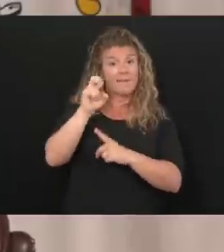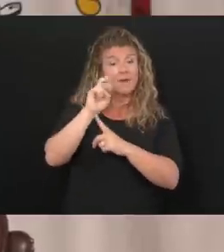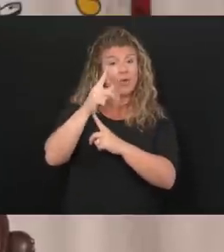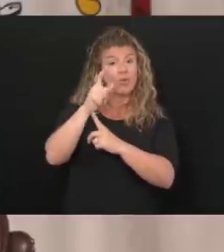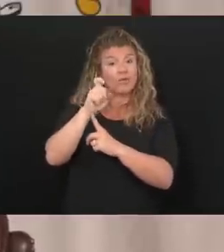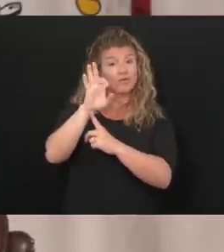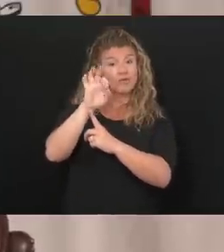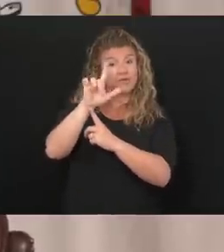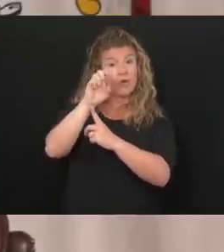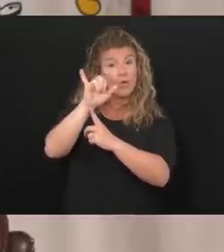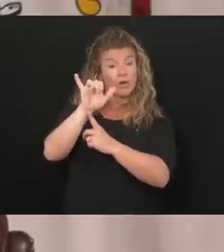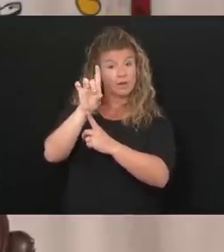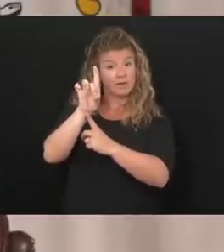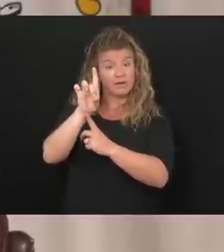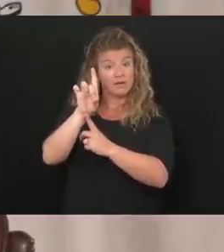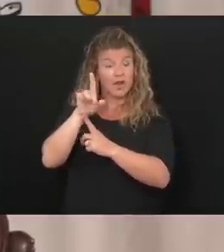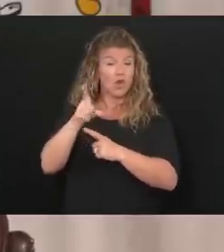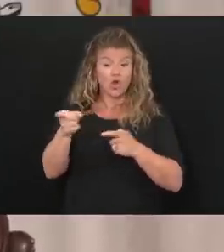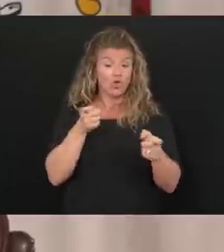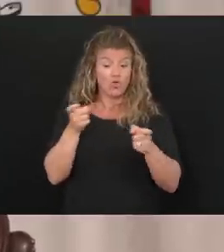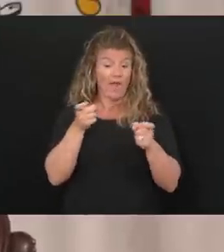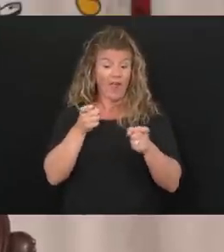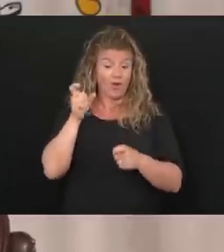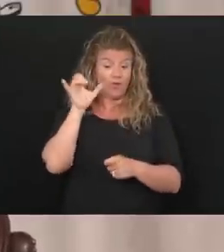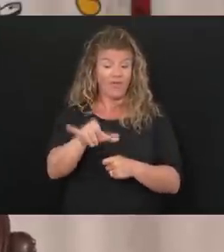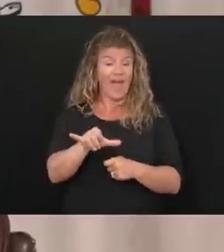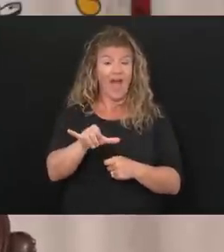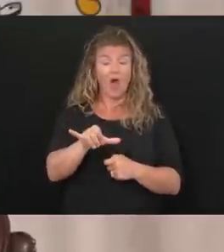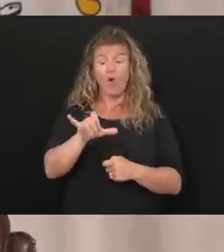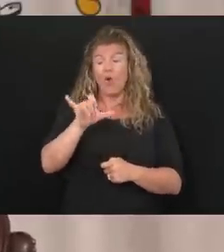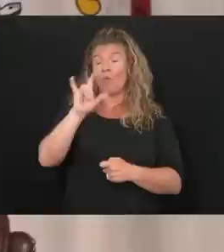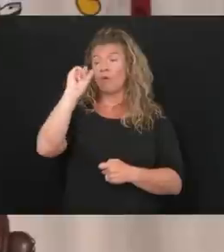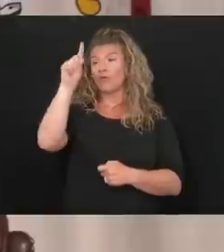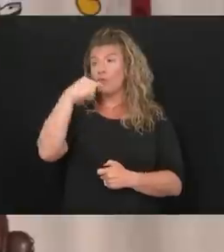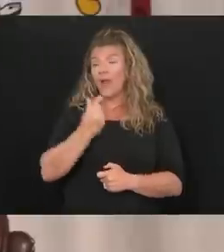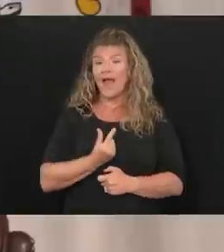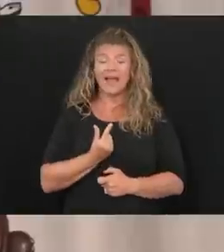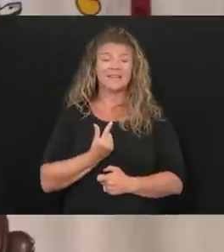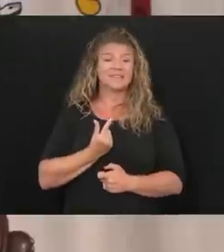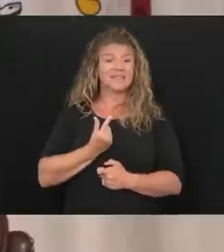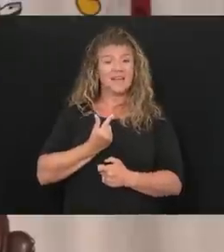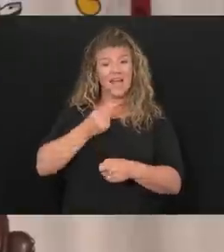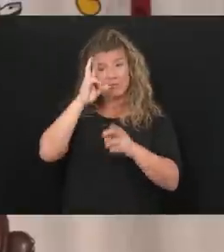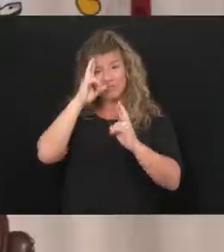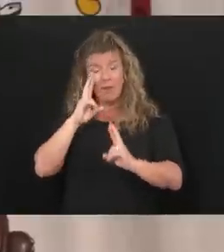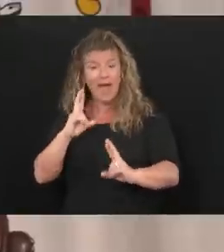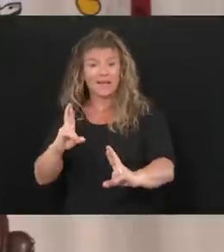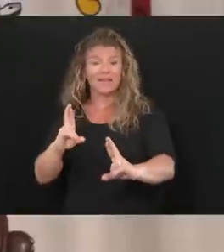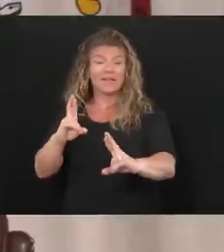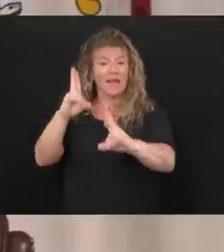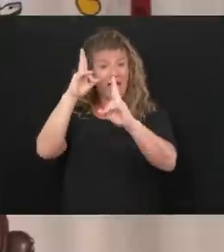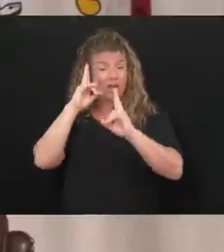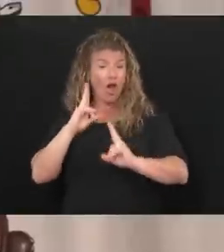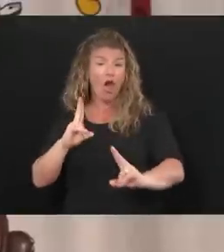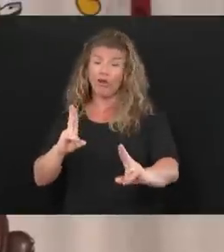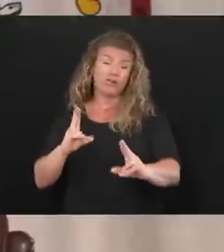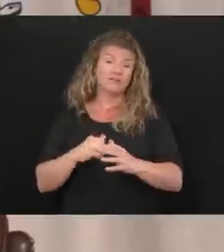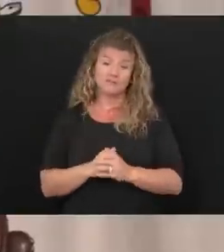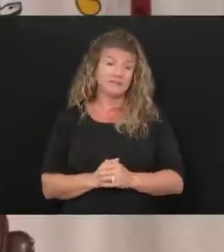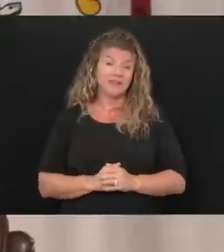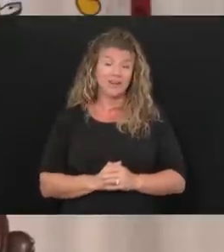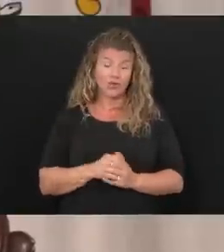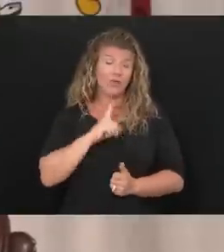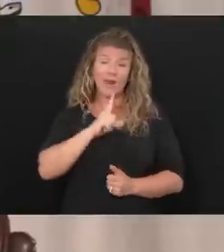Floyd, you have handled it with grace and dignity and respect. You have handled it the